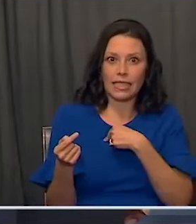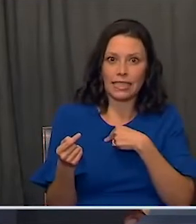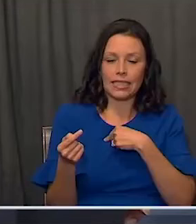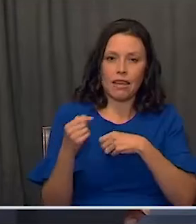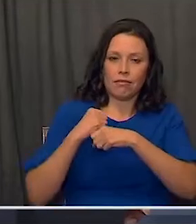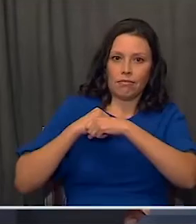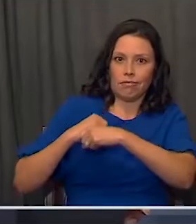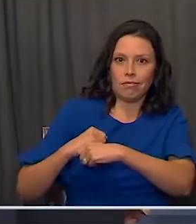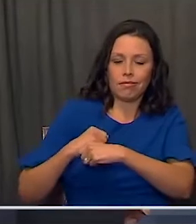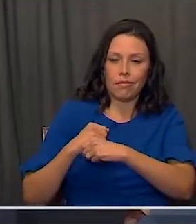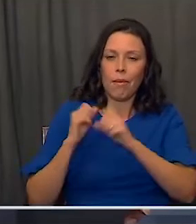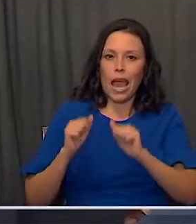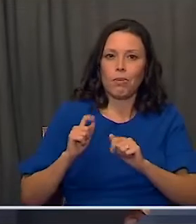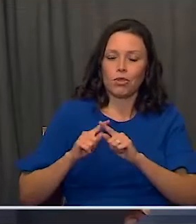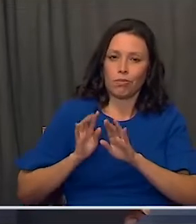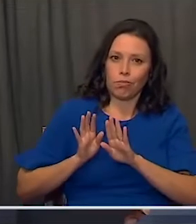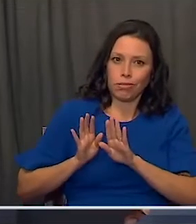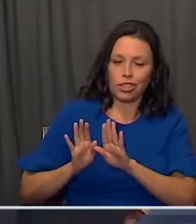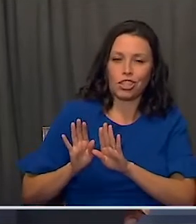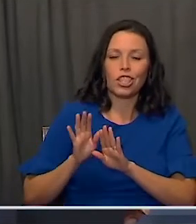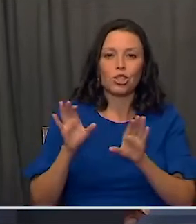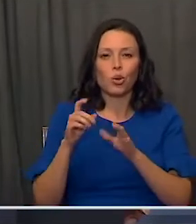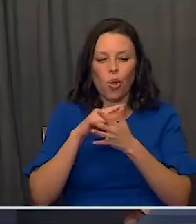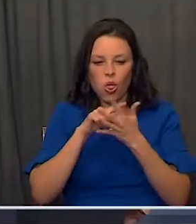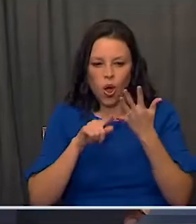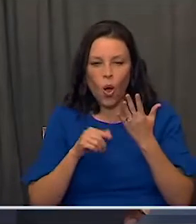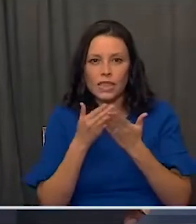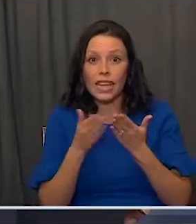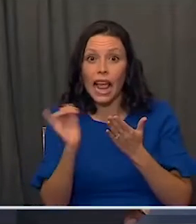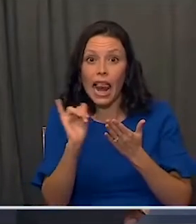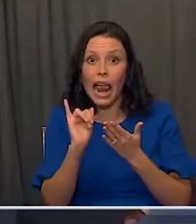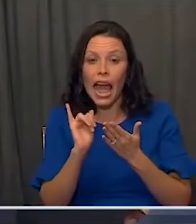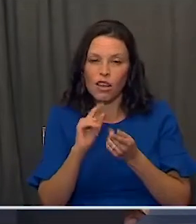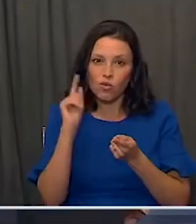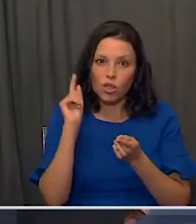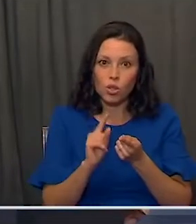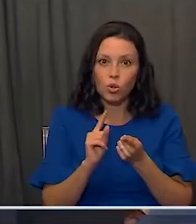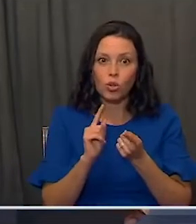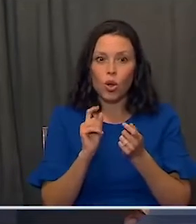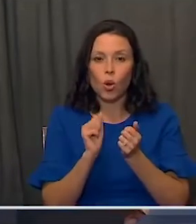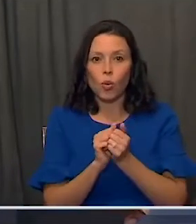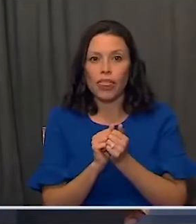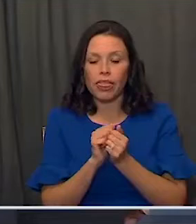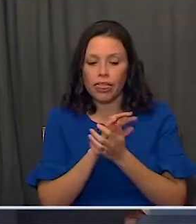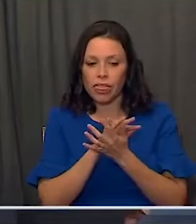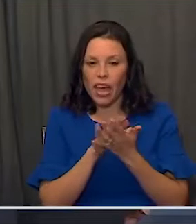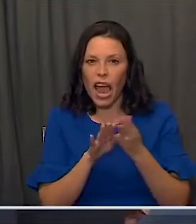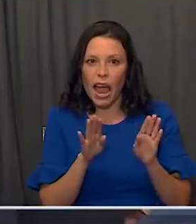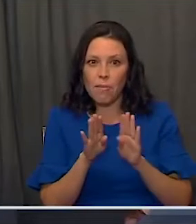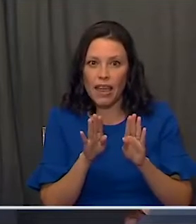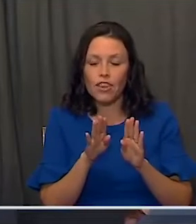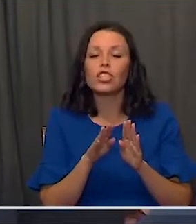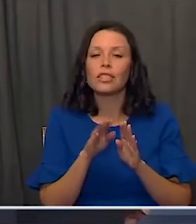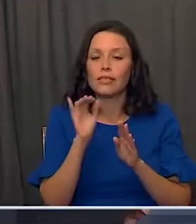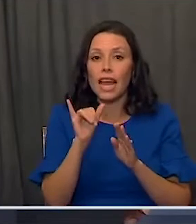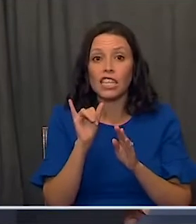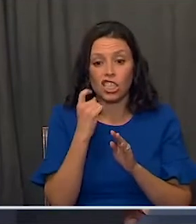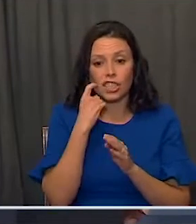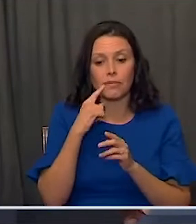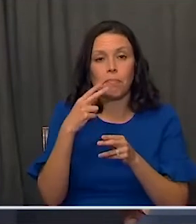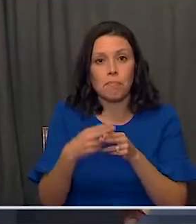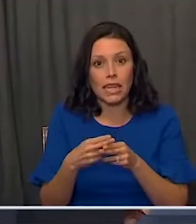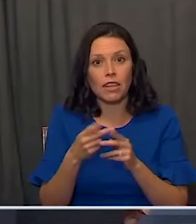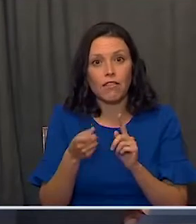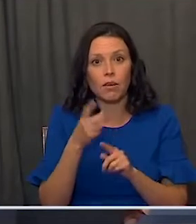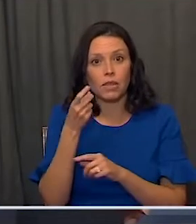You and I being able to do certain things like mitigation with public health measures, again, which was just mentioned